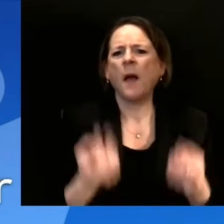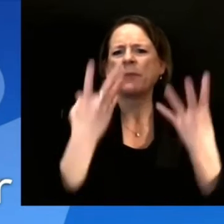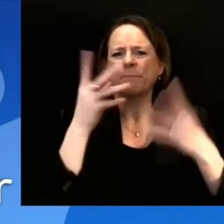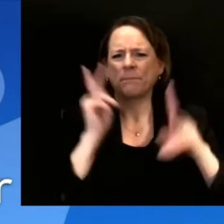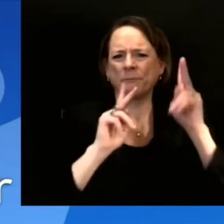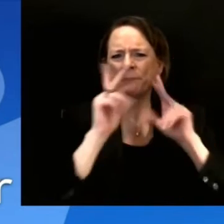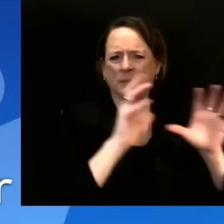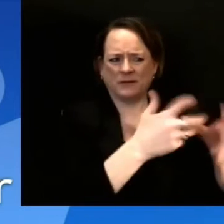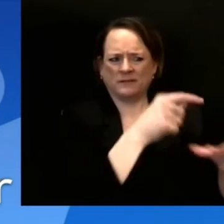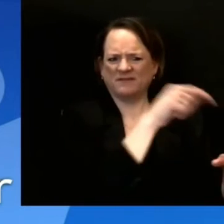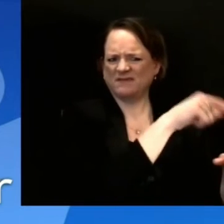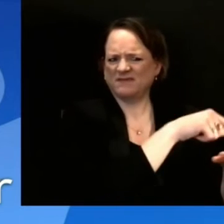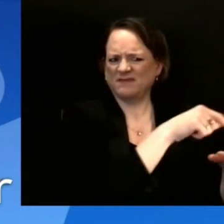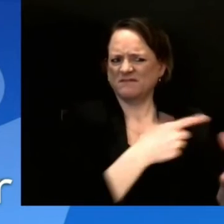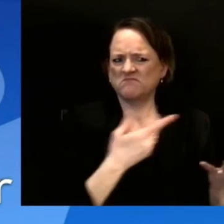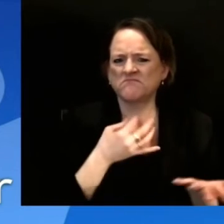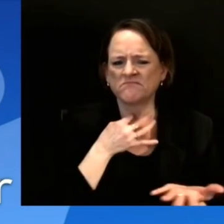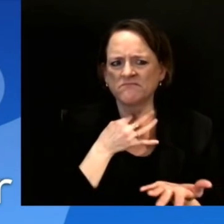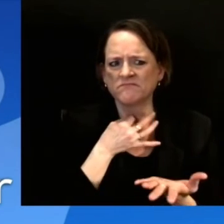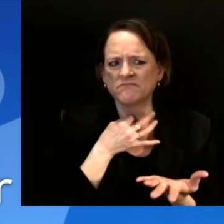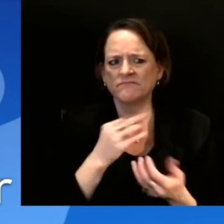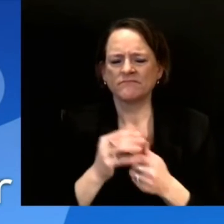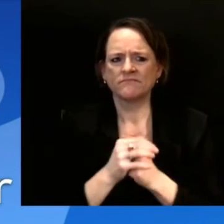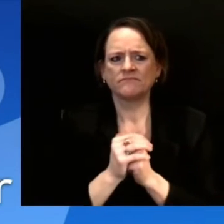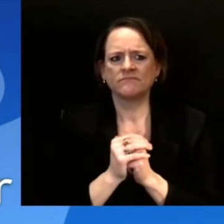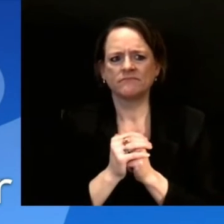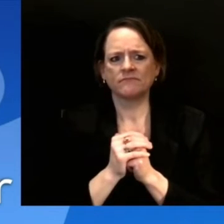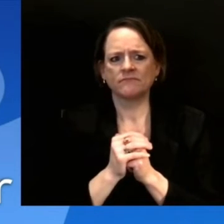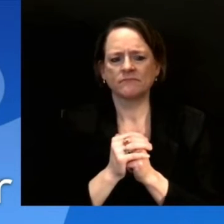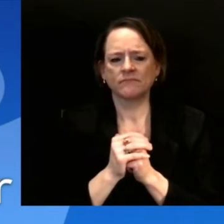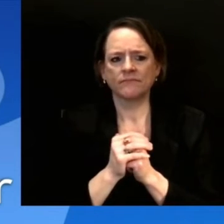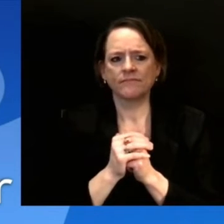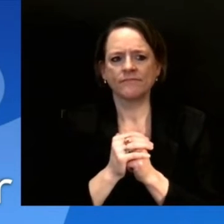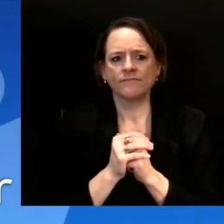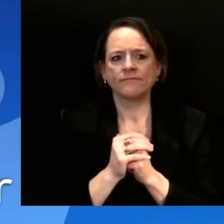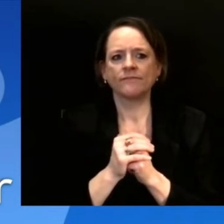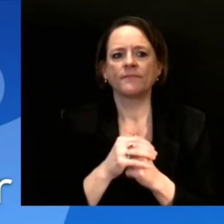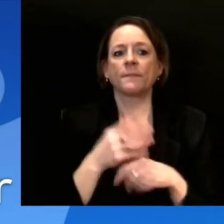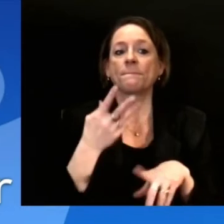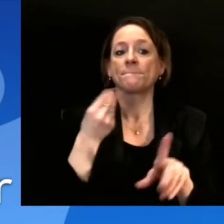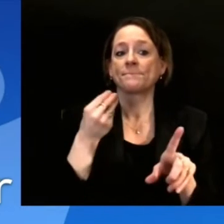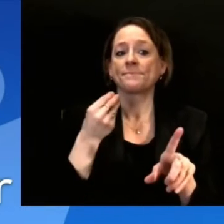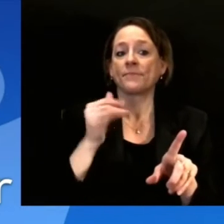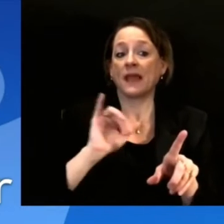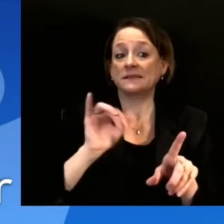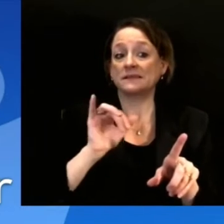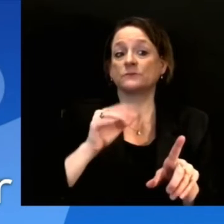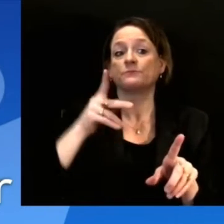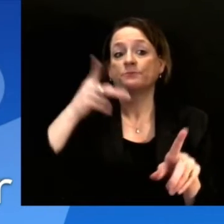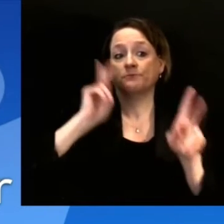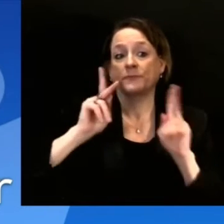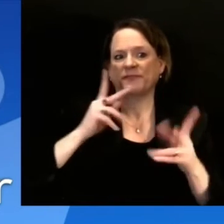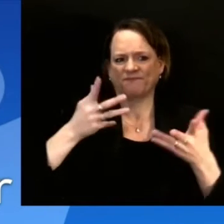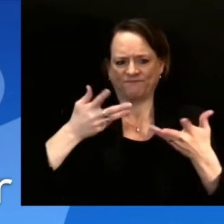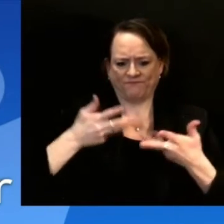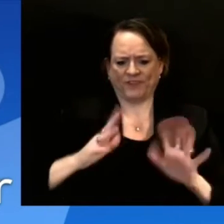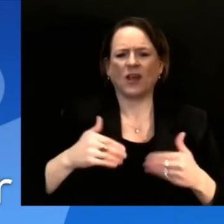conditions who are more likely to have, you know, deaths and reactions from COVID-19, where do they fall in the priority list?